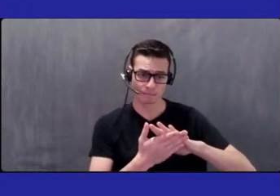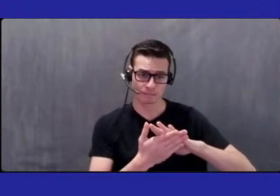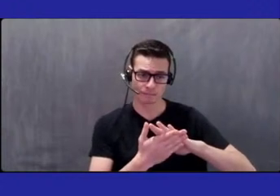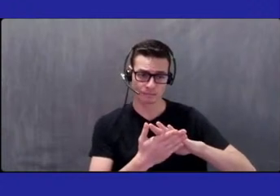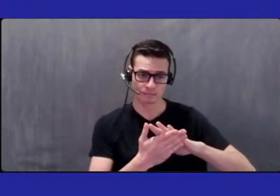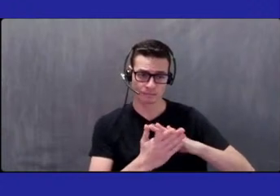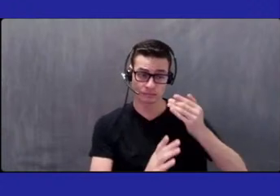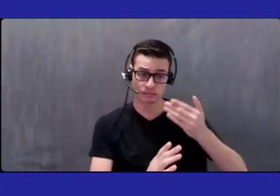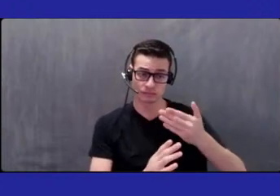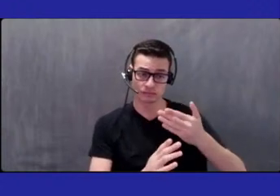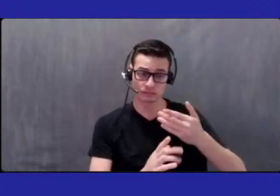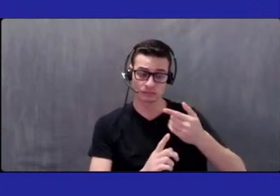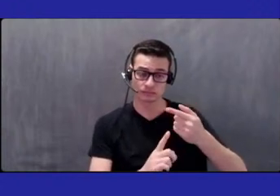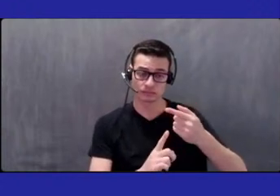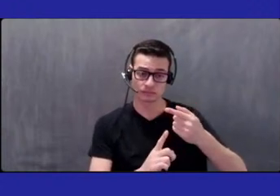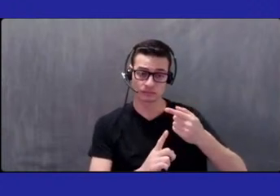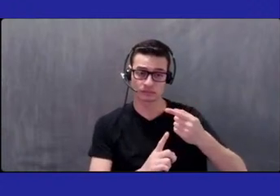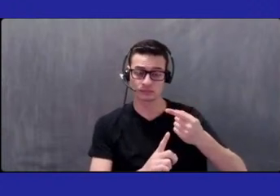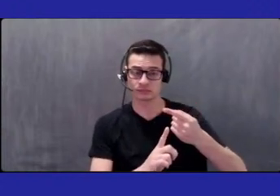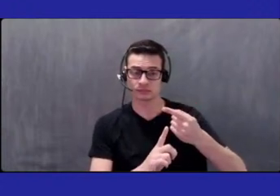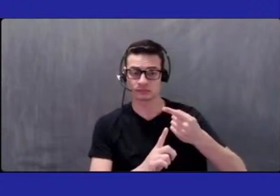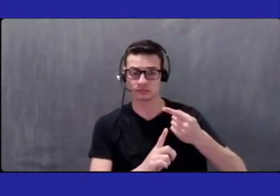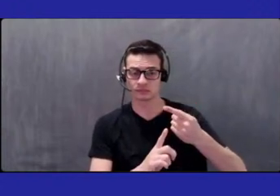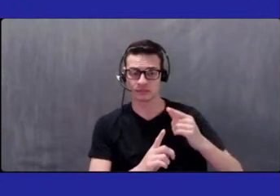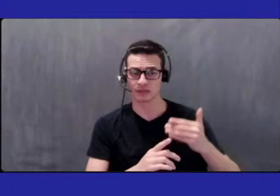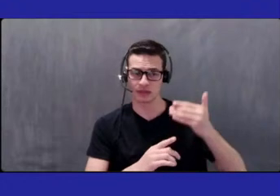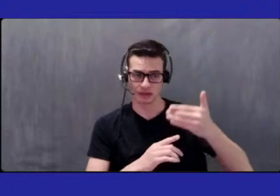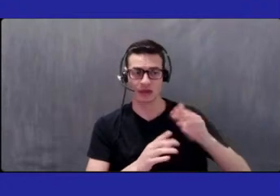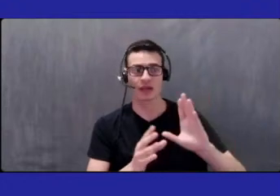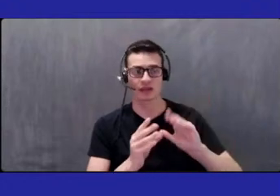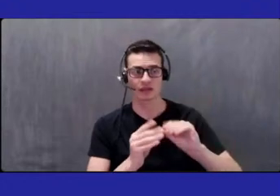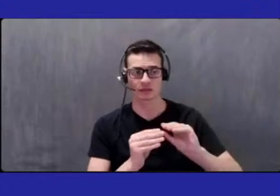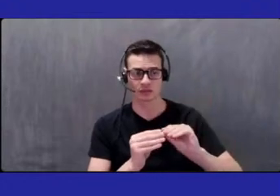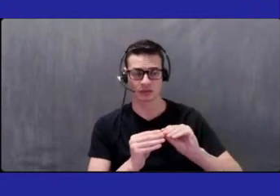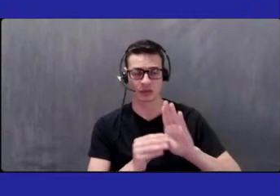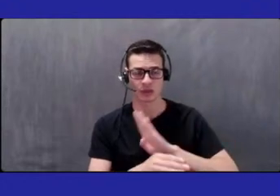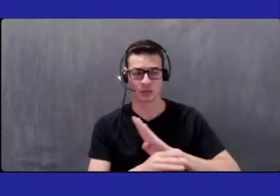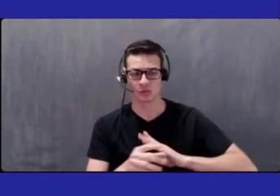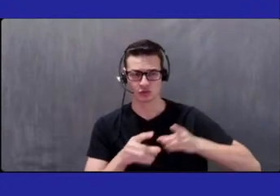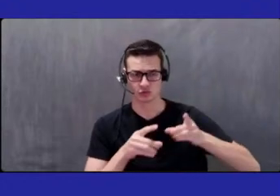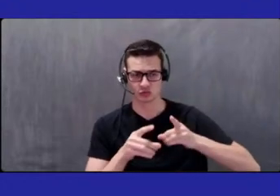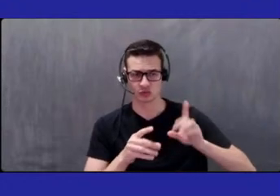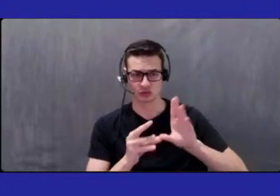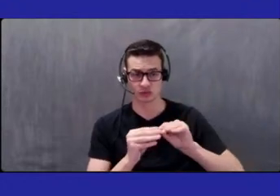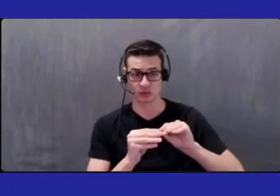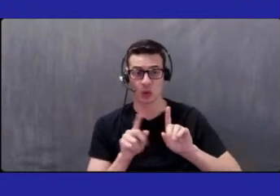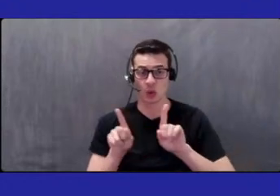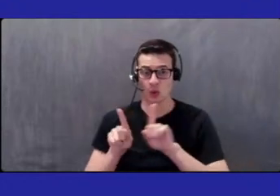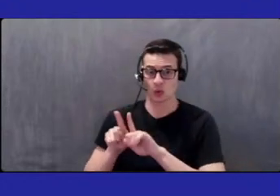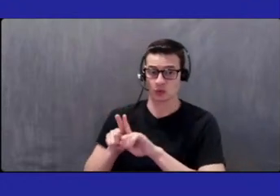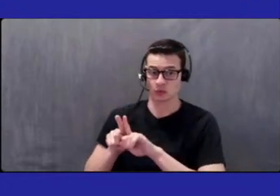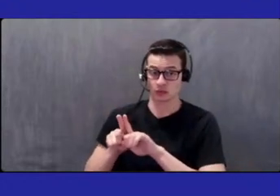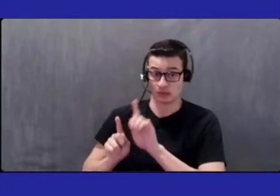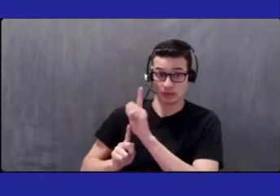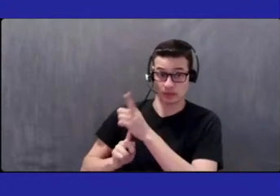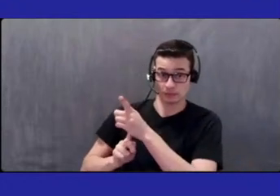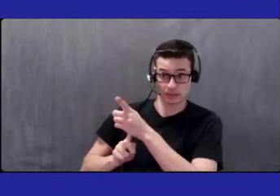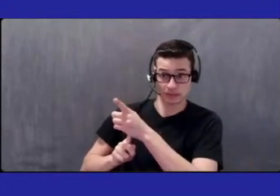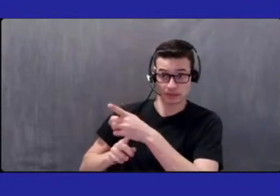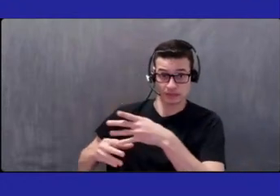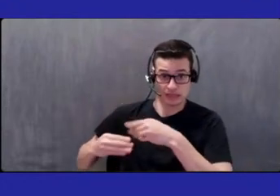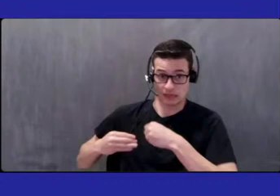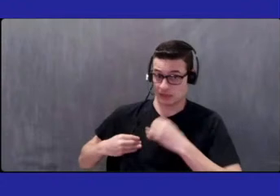of Directors meeting and then let me go back to the meetings the minutes have been adopted in case I didn't say that.